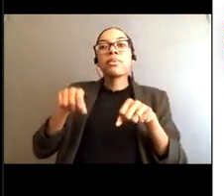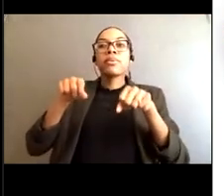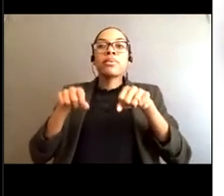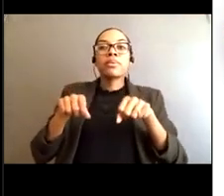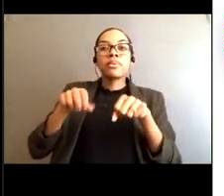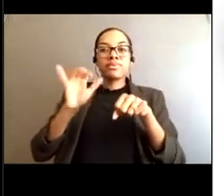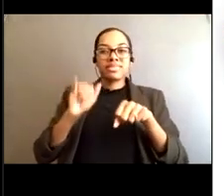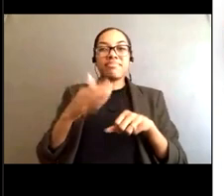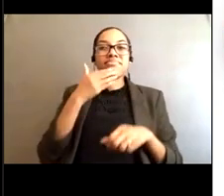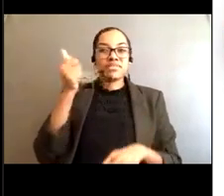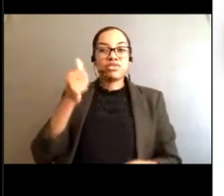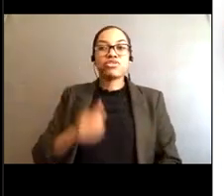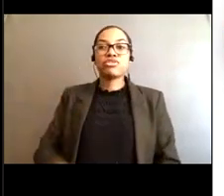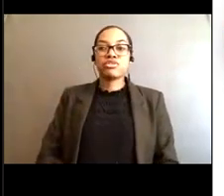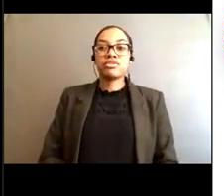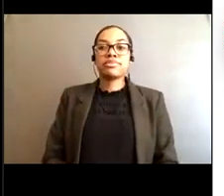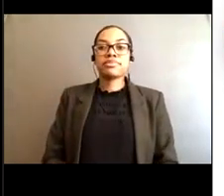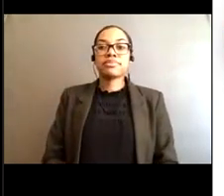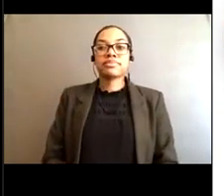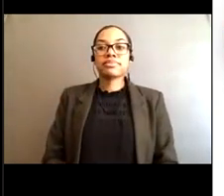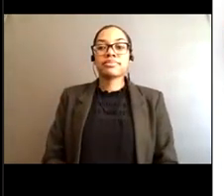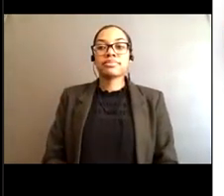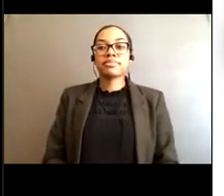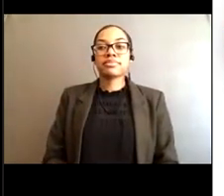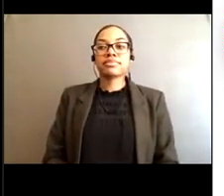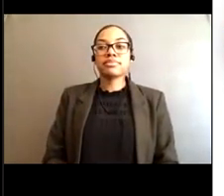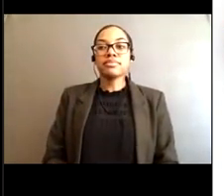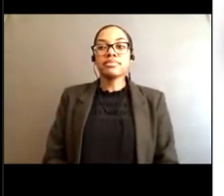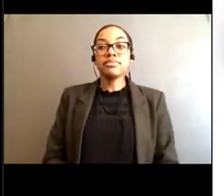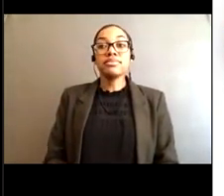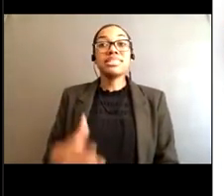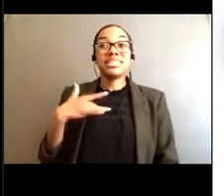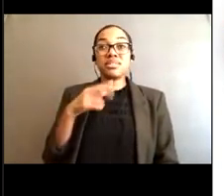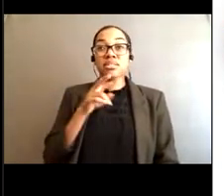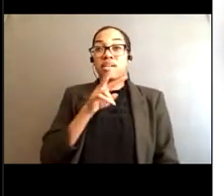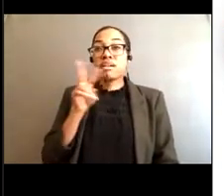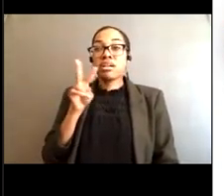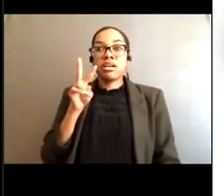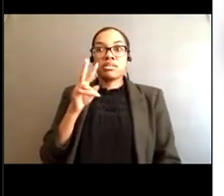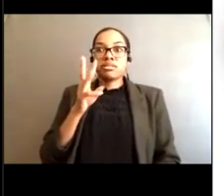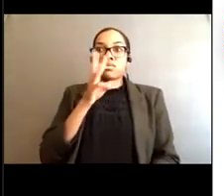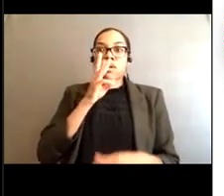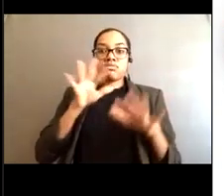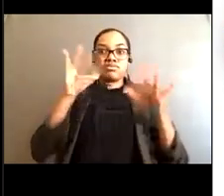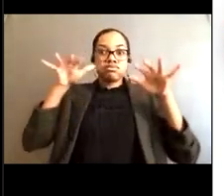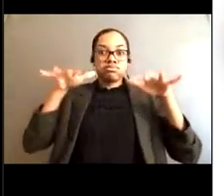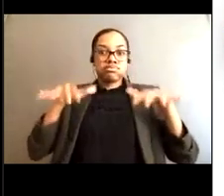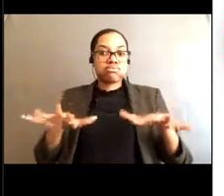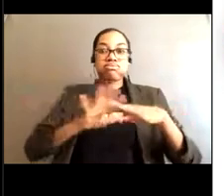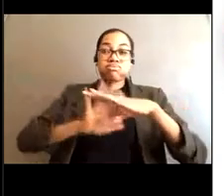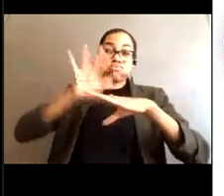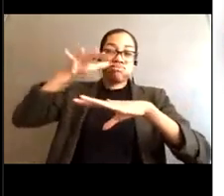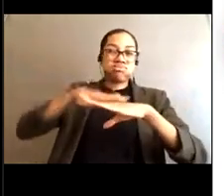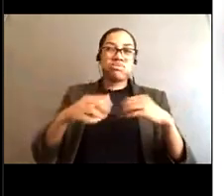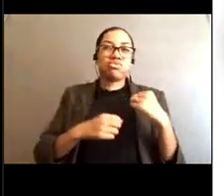and if you're ever in doubt as far as the roughness of the waves or if there's a rip current